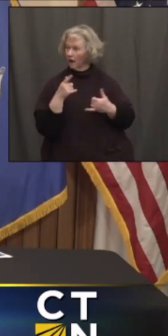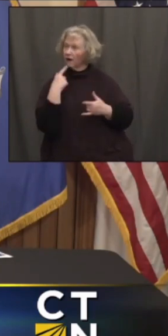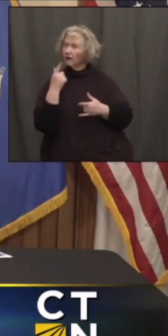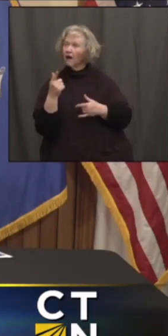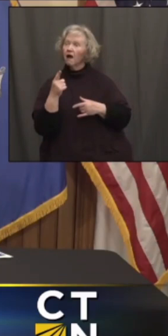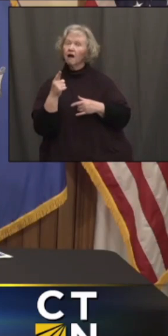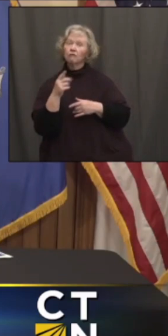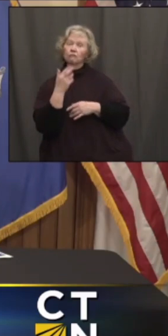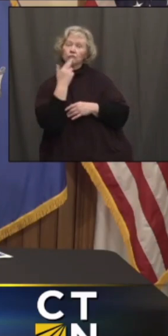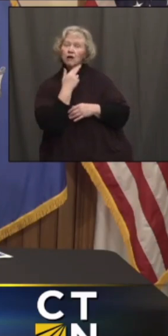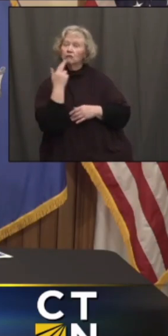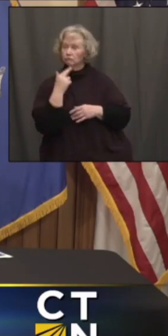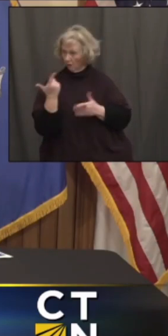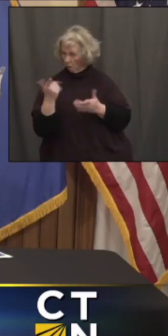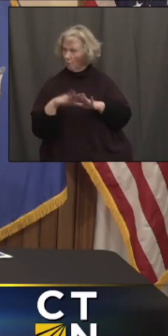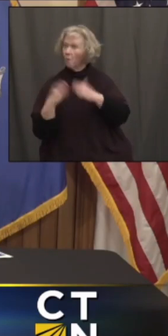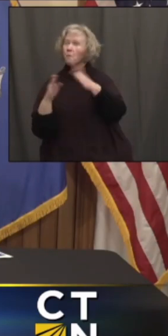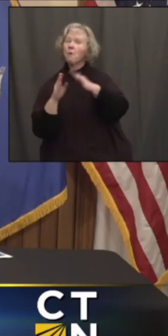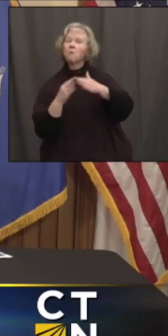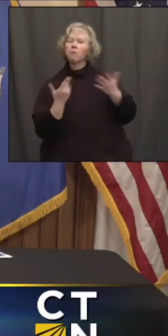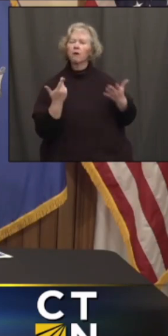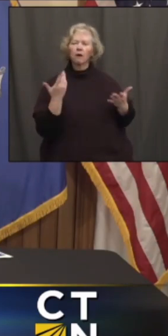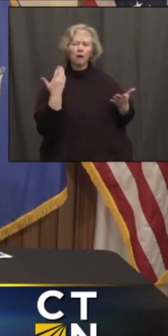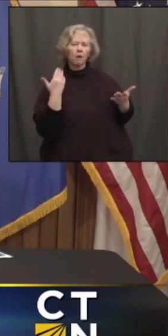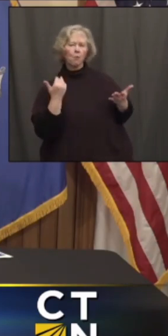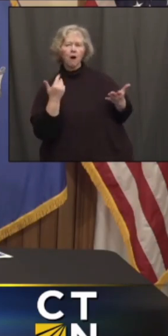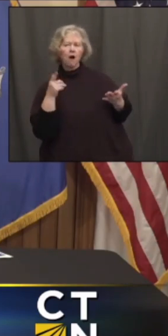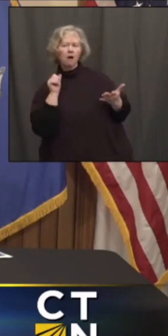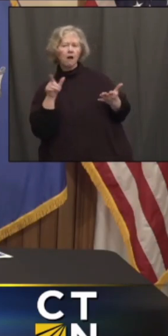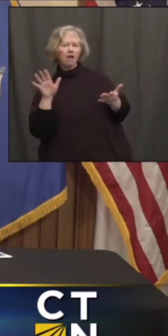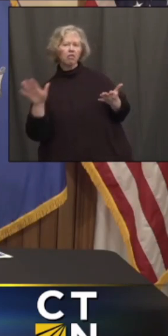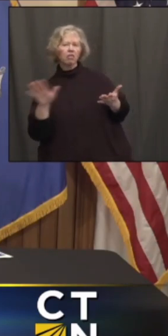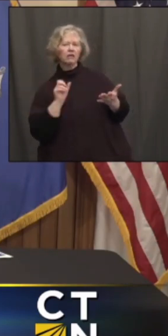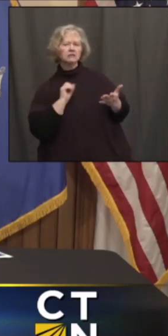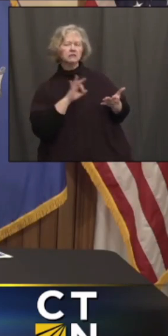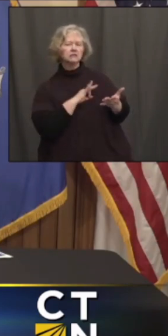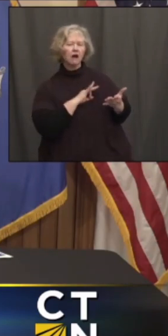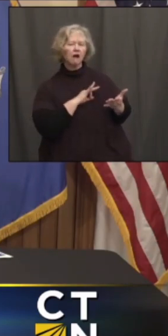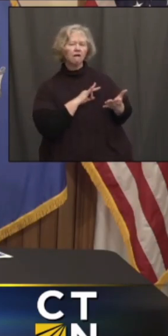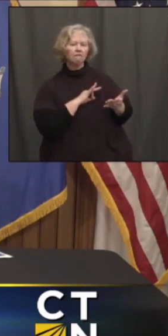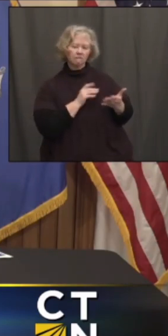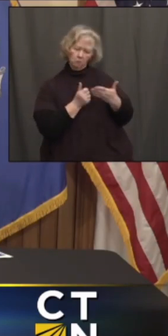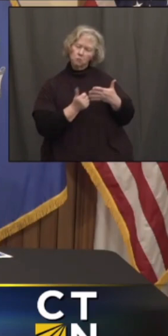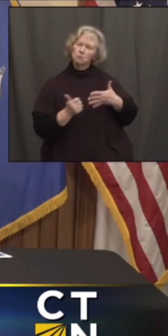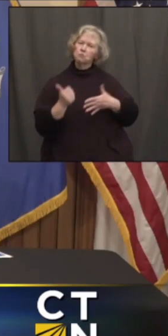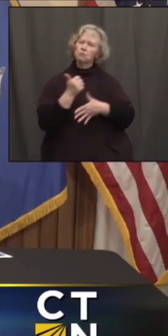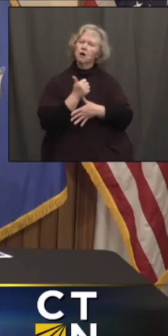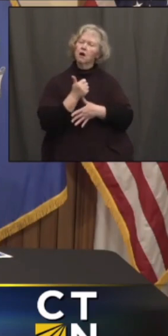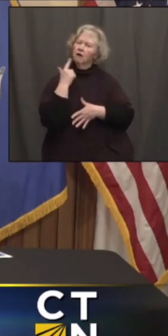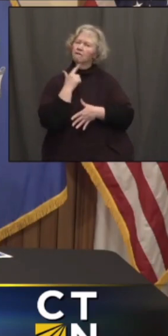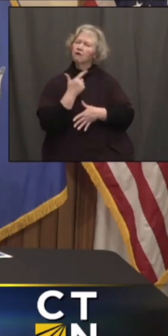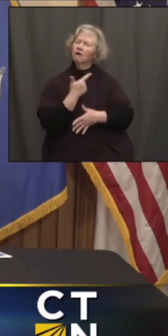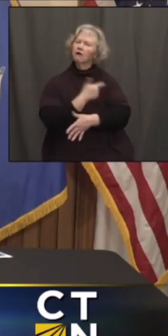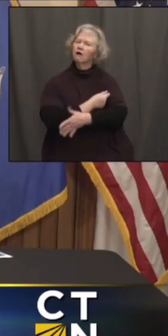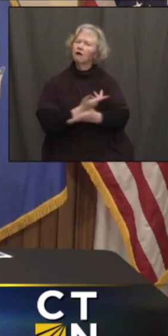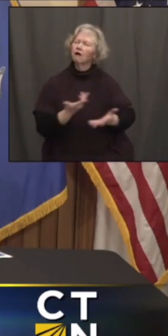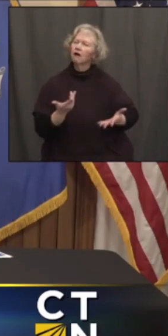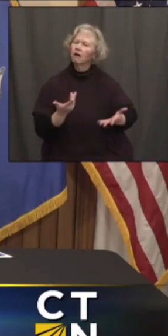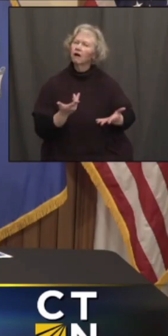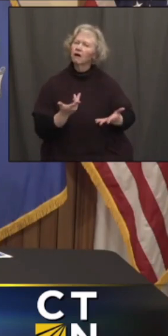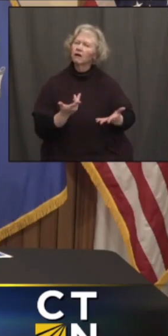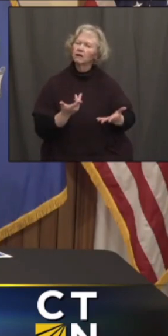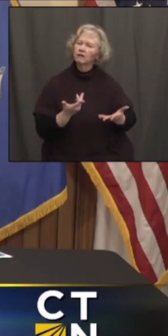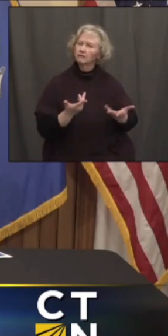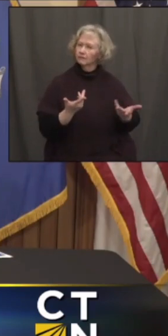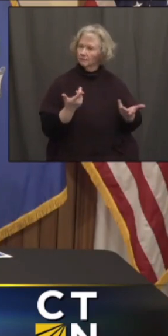and other businesses to open at full capacity. So why should workers in restaurants and in other industries feel comfortable going to work at full